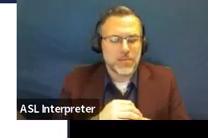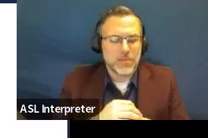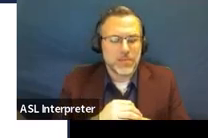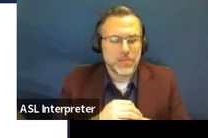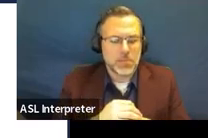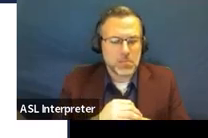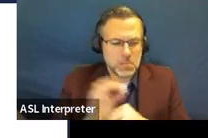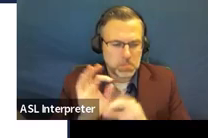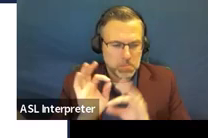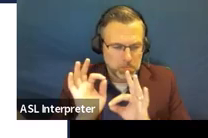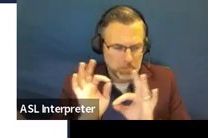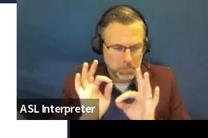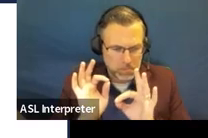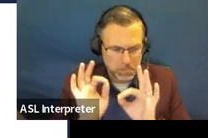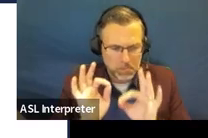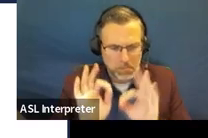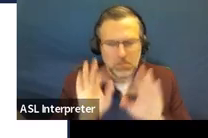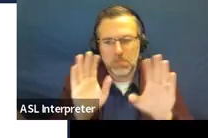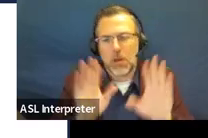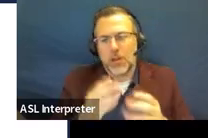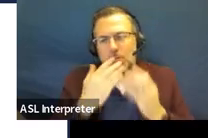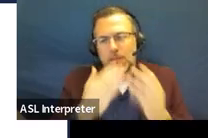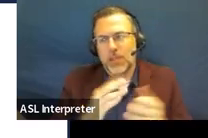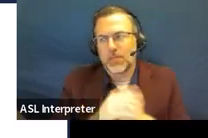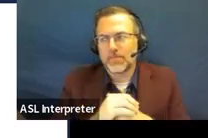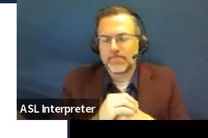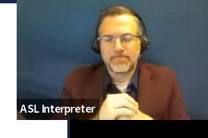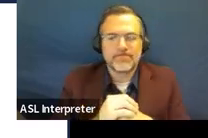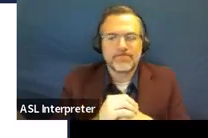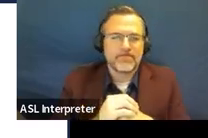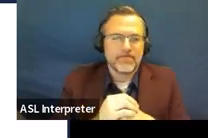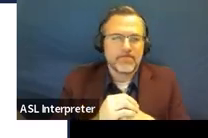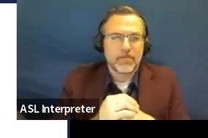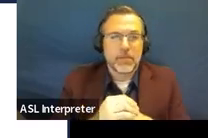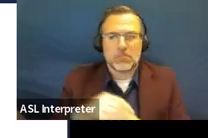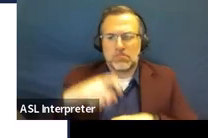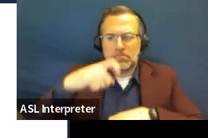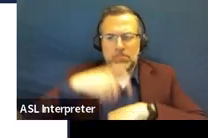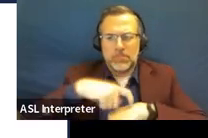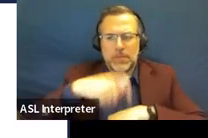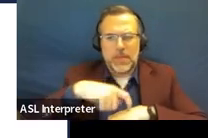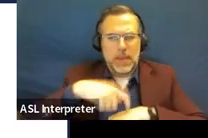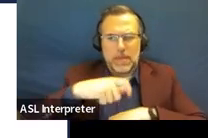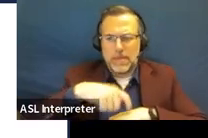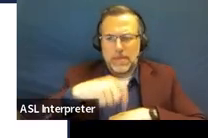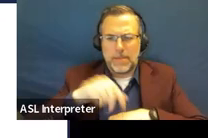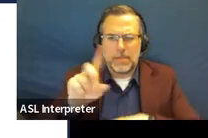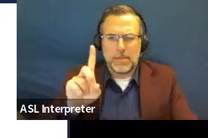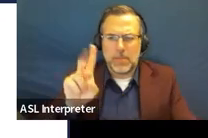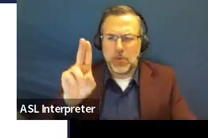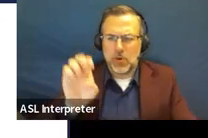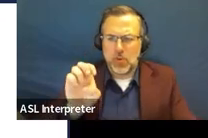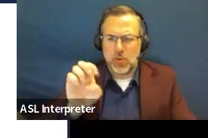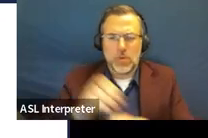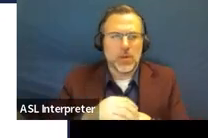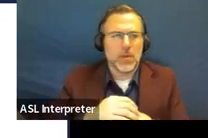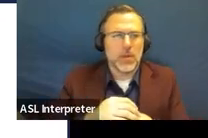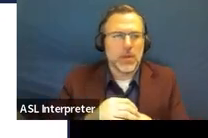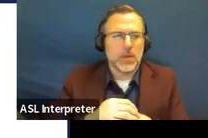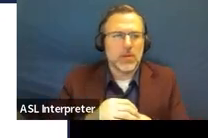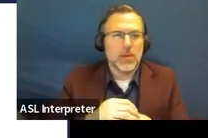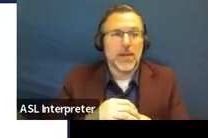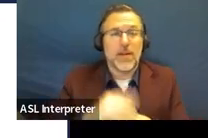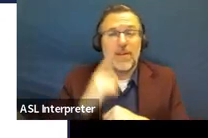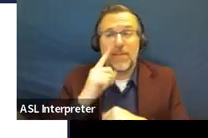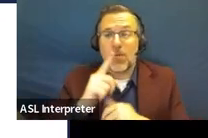Awesome. Thank you, guys. Okay. So timelines. Okay. For an initial IEP,